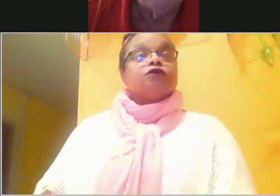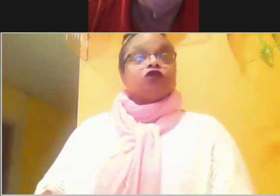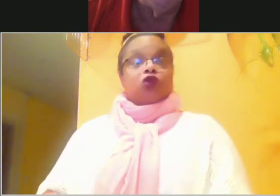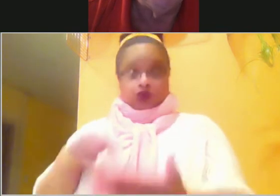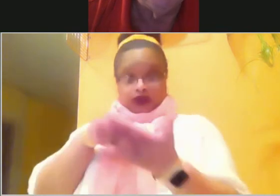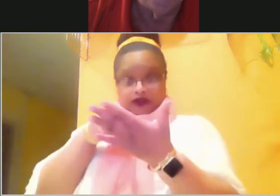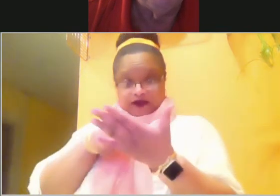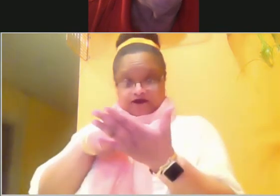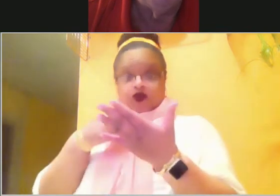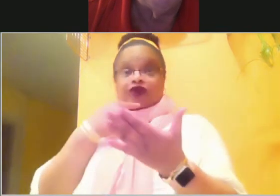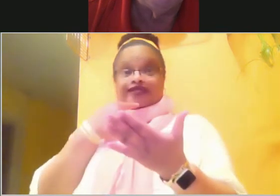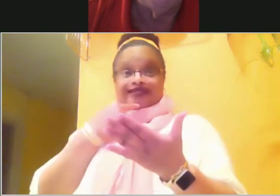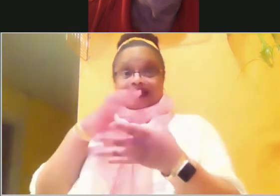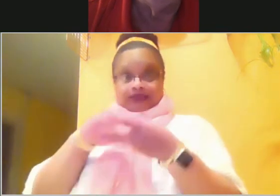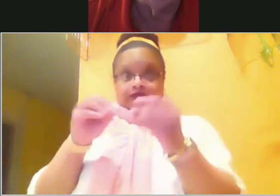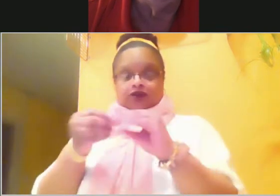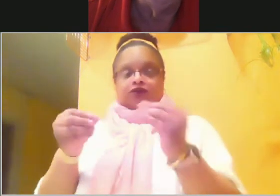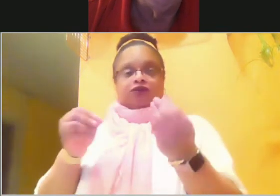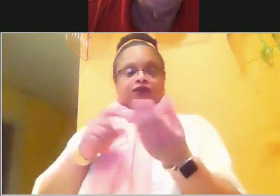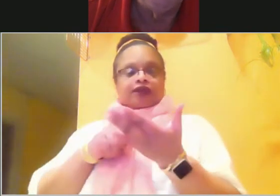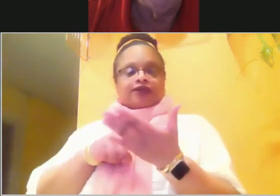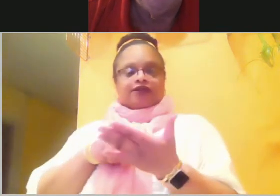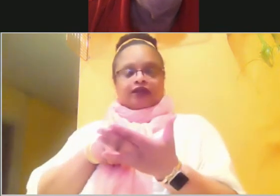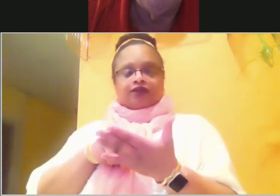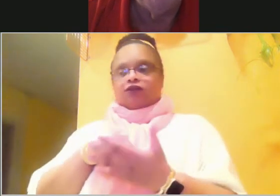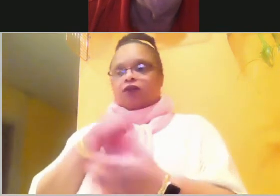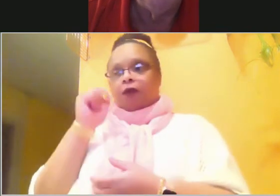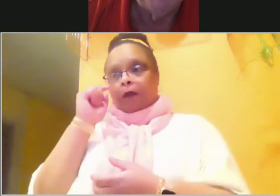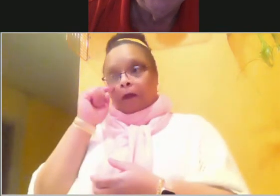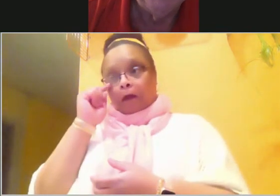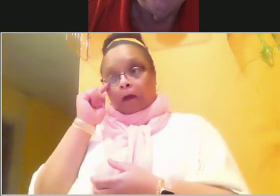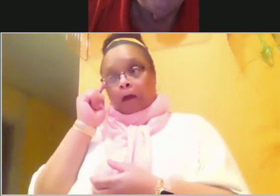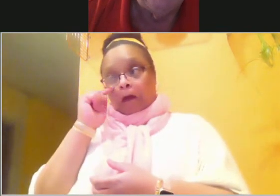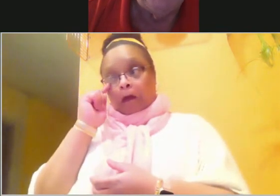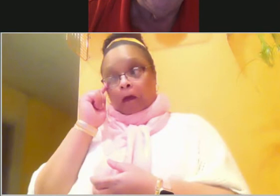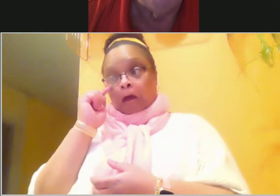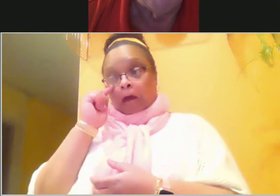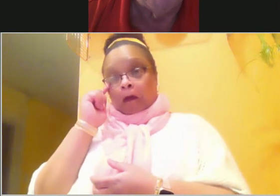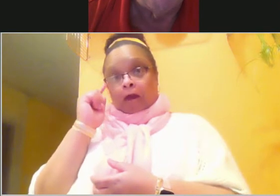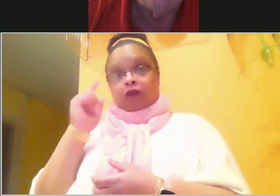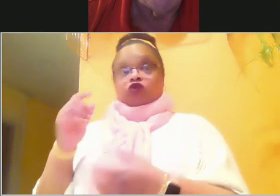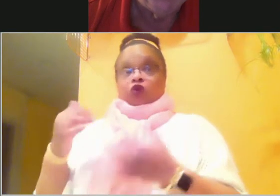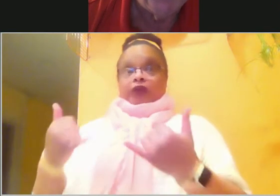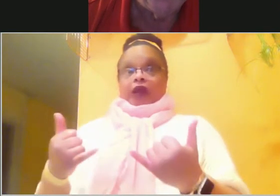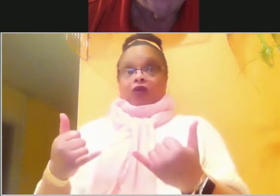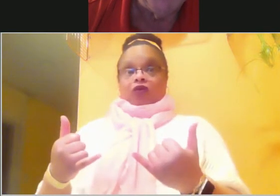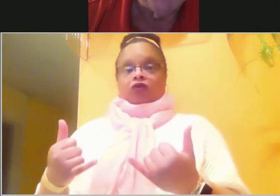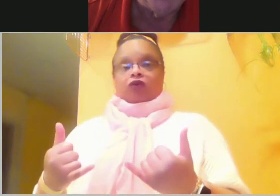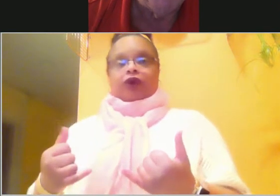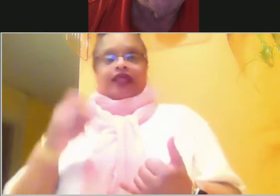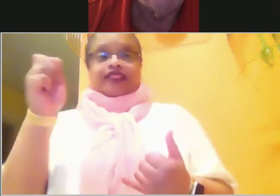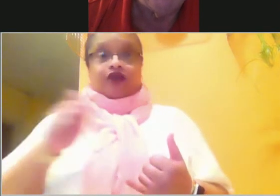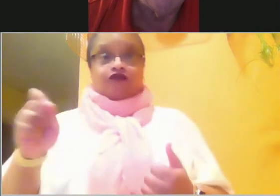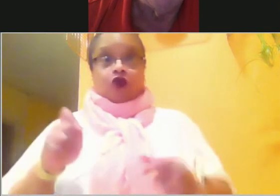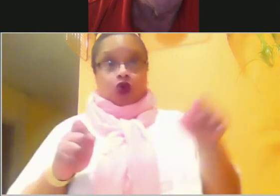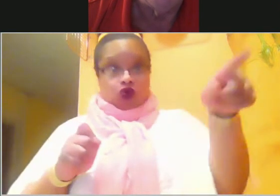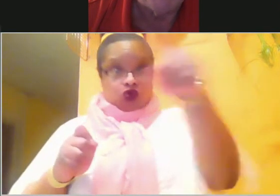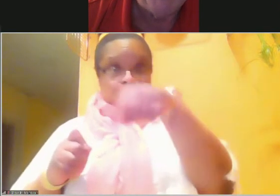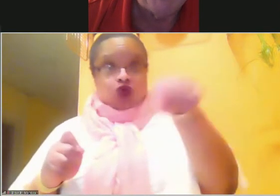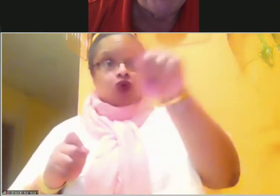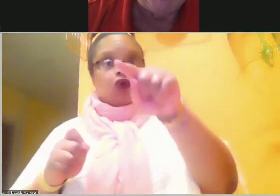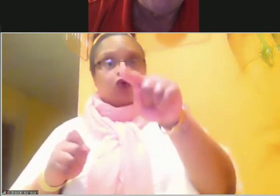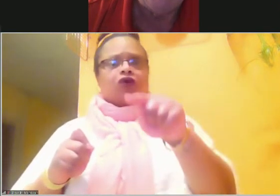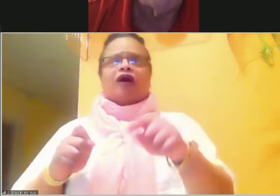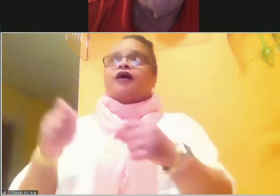reads, starting in verse 14, I'm reading from the New King James Version. Now, therefore, fear the Lord, serve him in